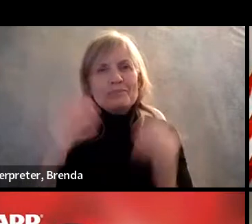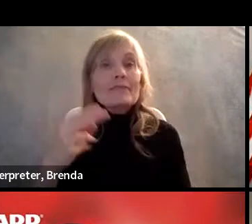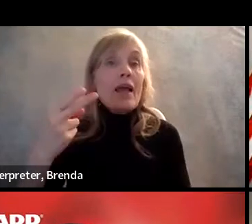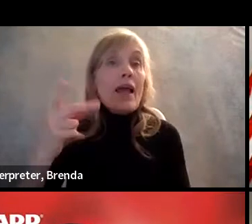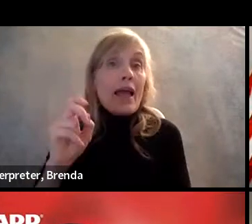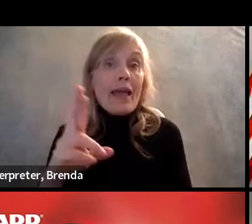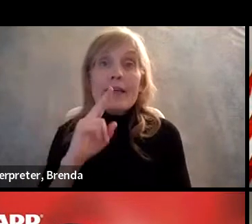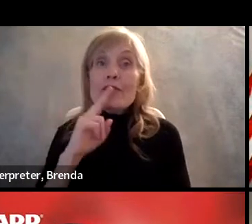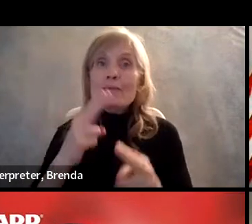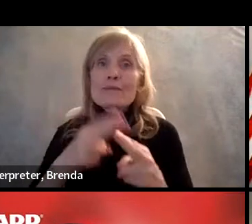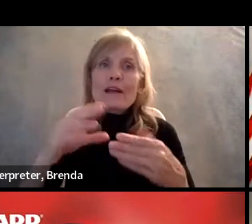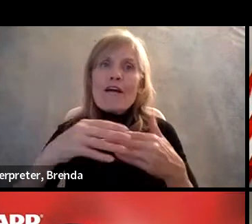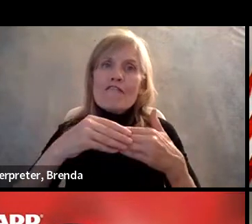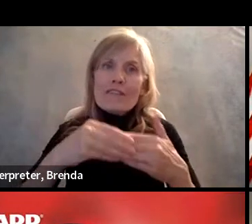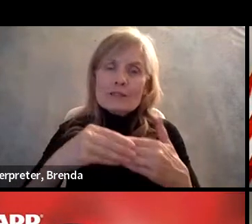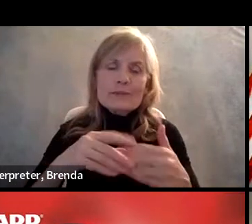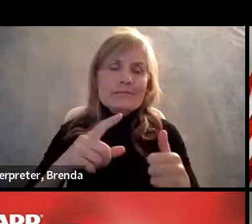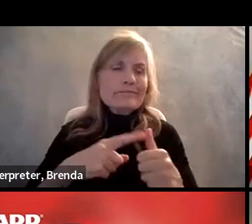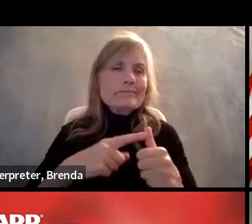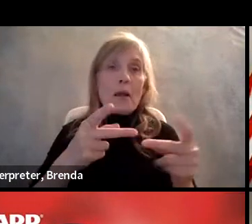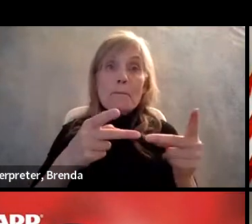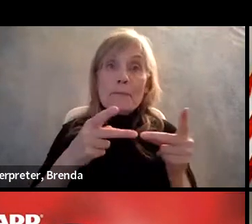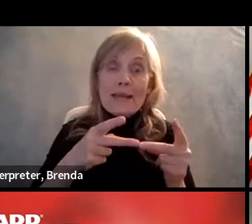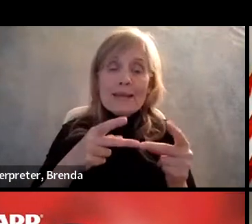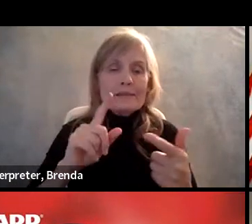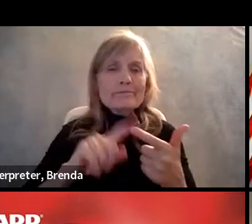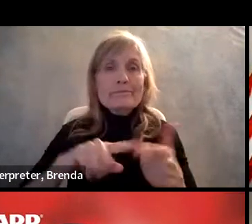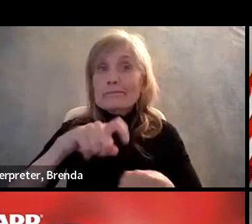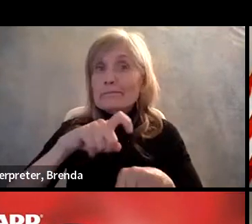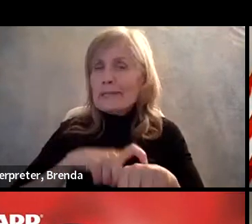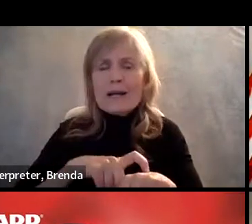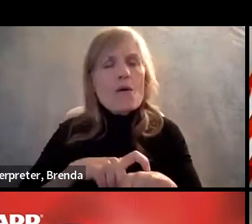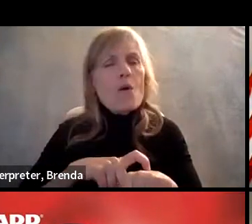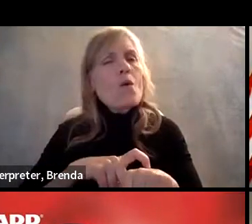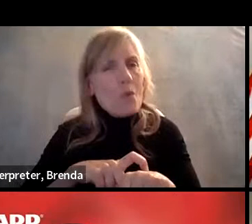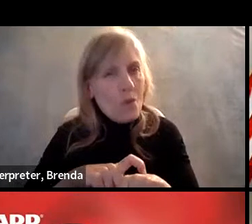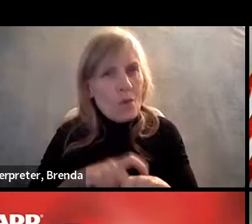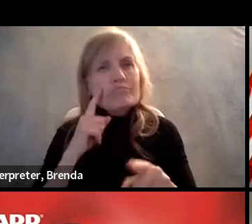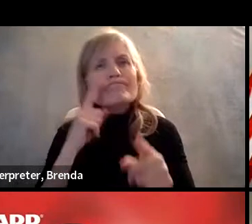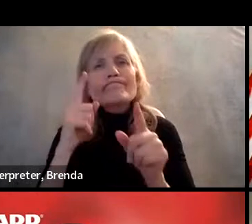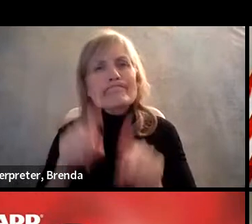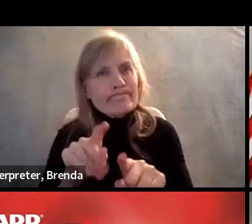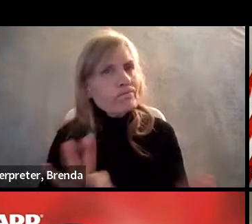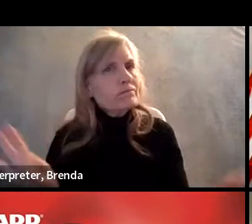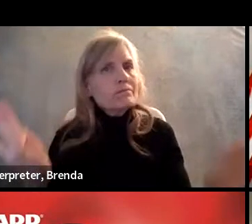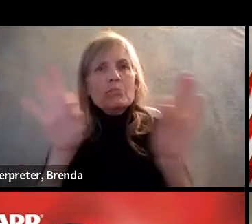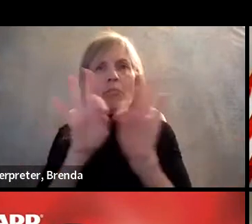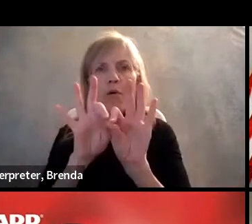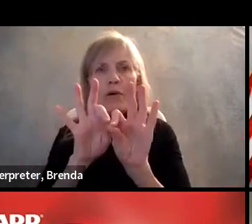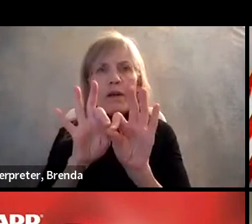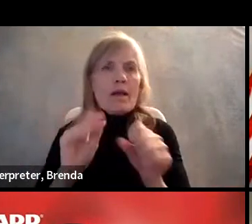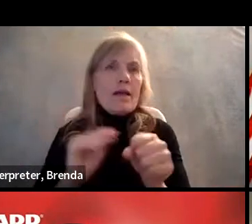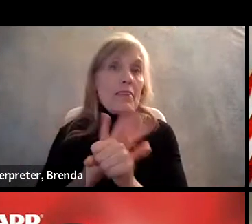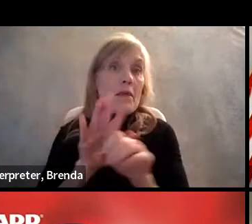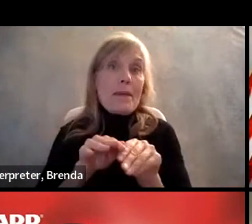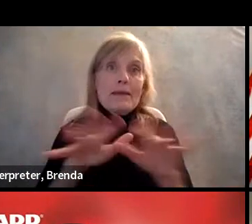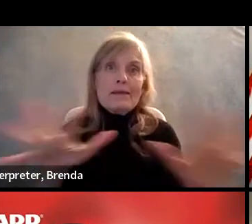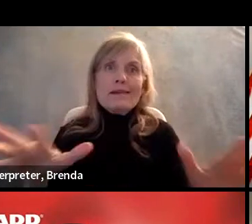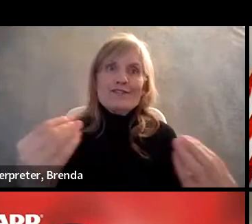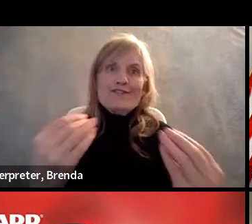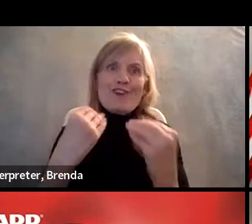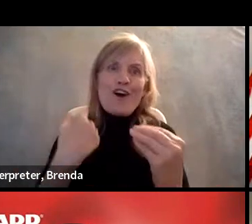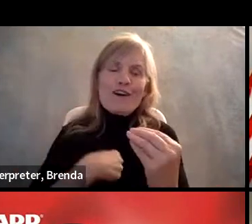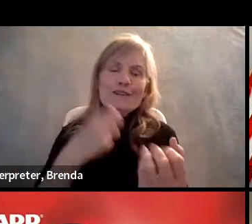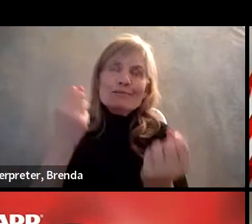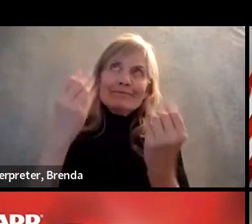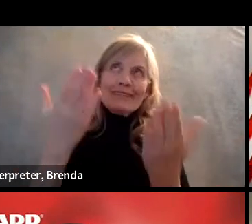place and in terms of time is really important. The pandemic has taught, has taught the rest of the world a lot that people with disabilities